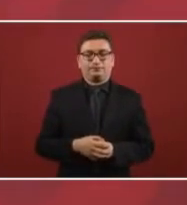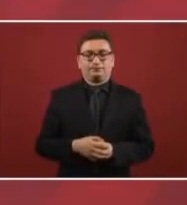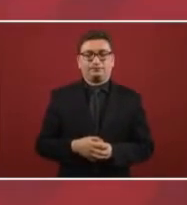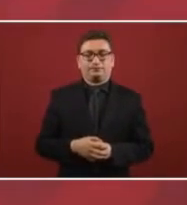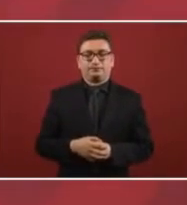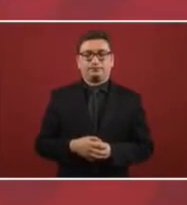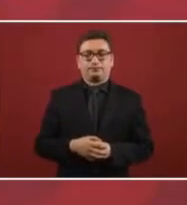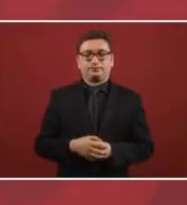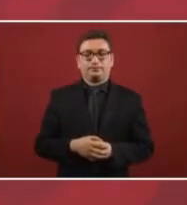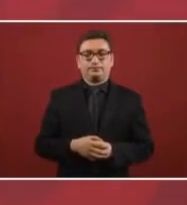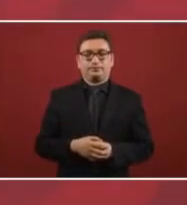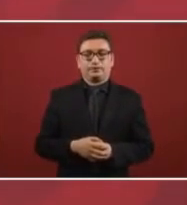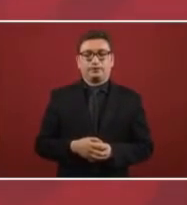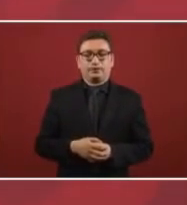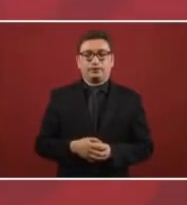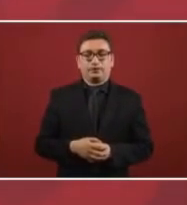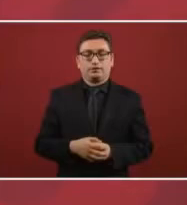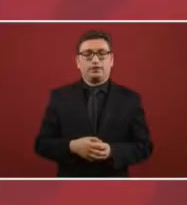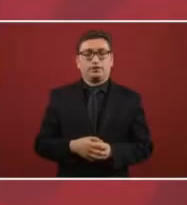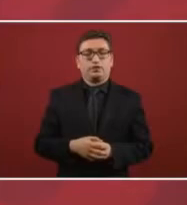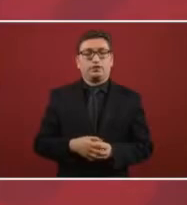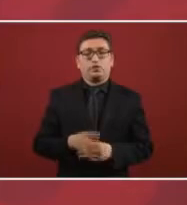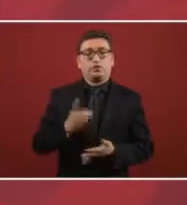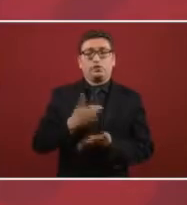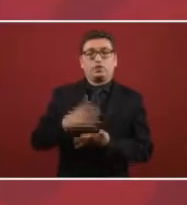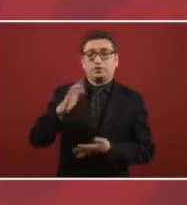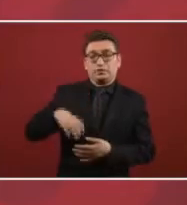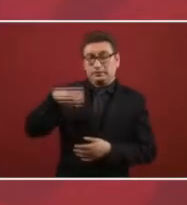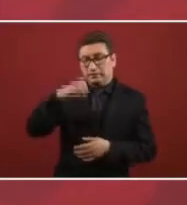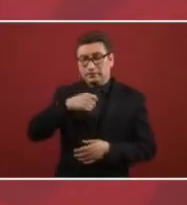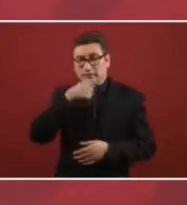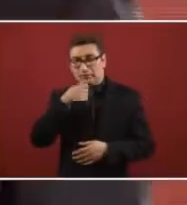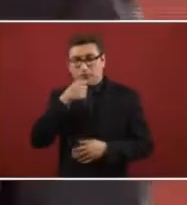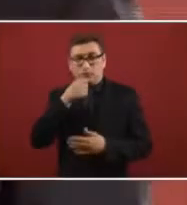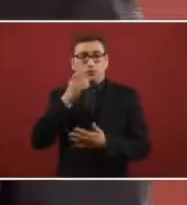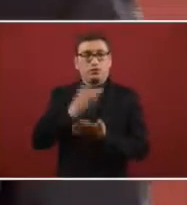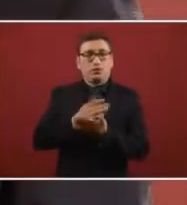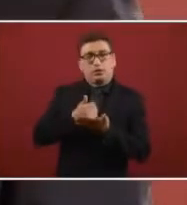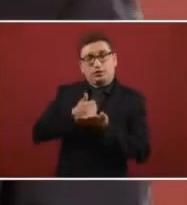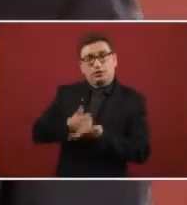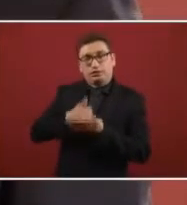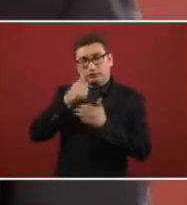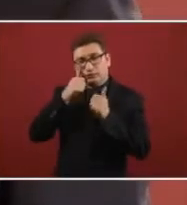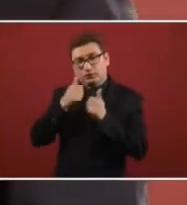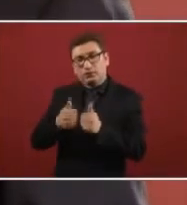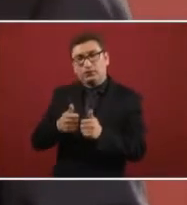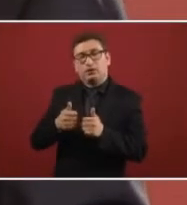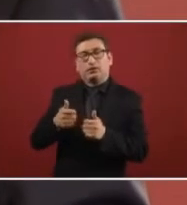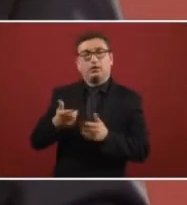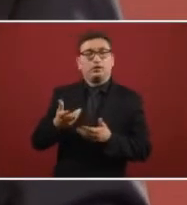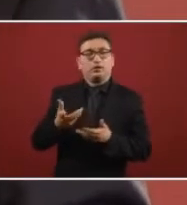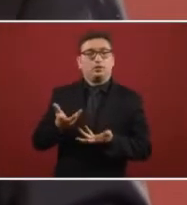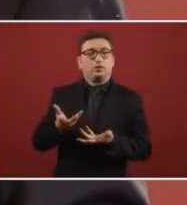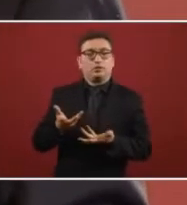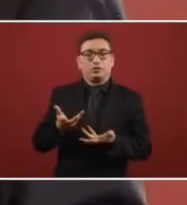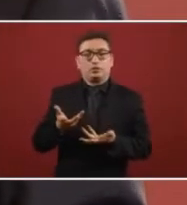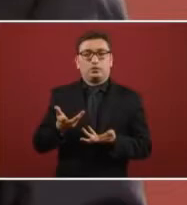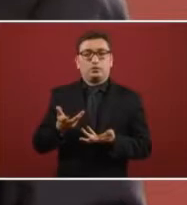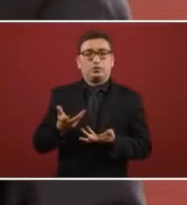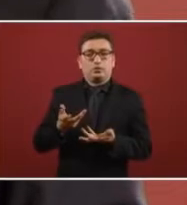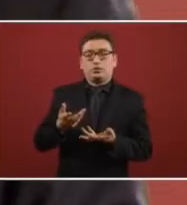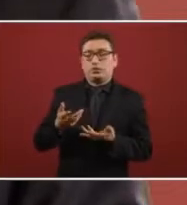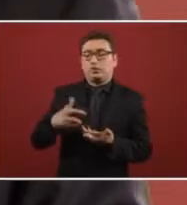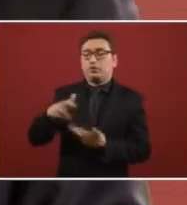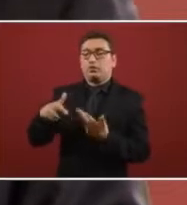it's not to attend to certain adults like from